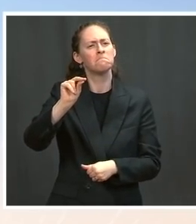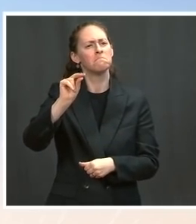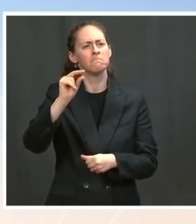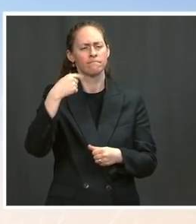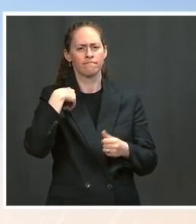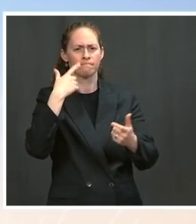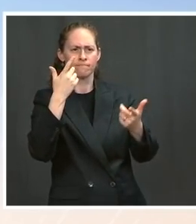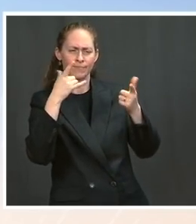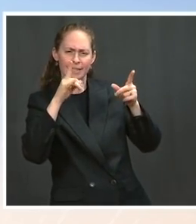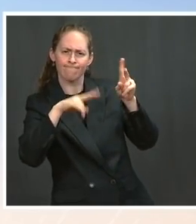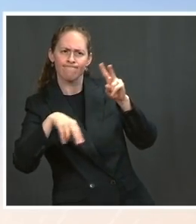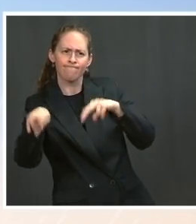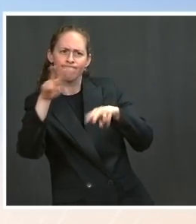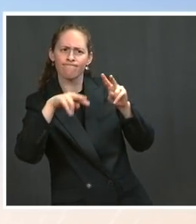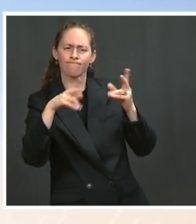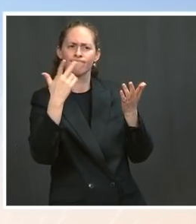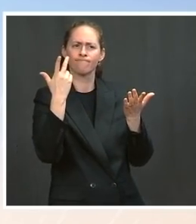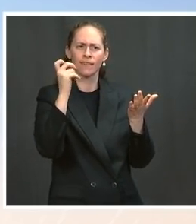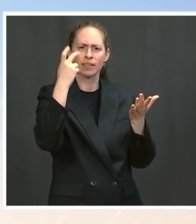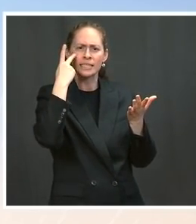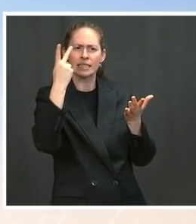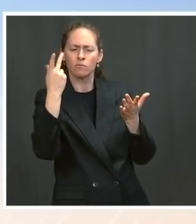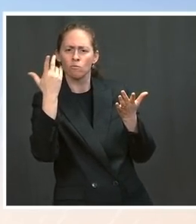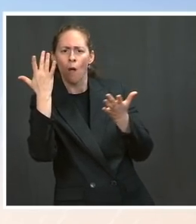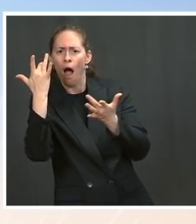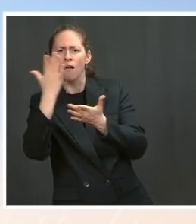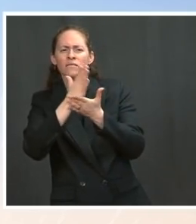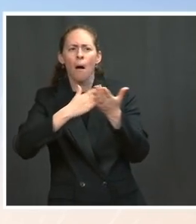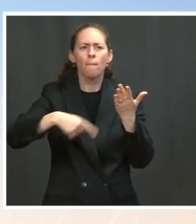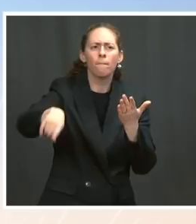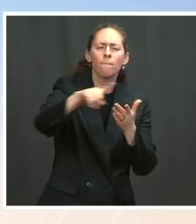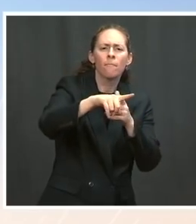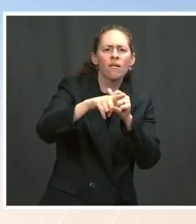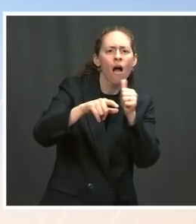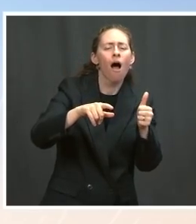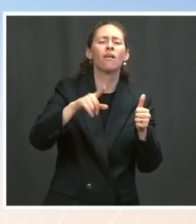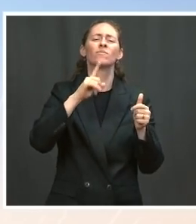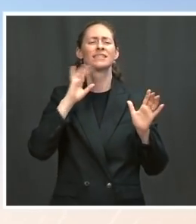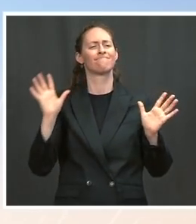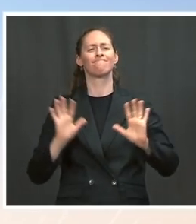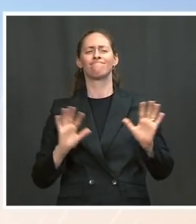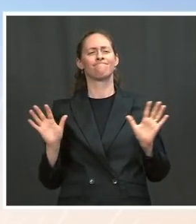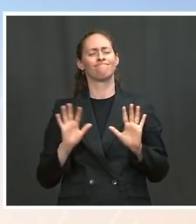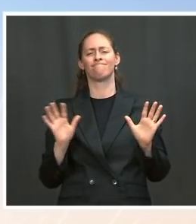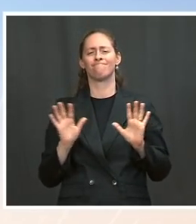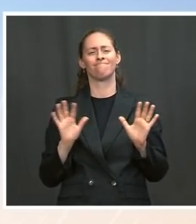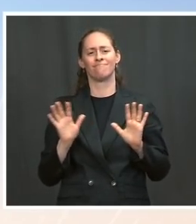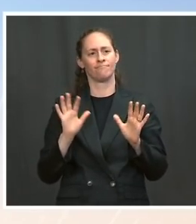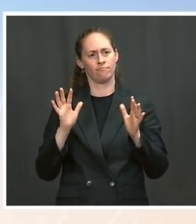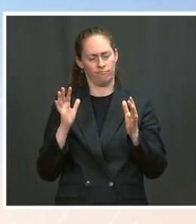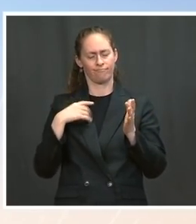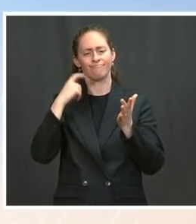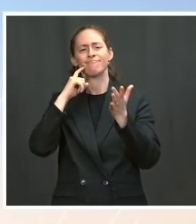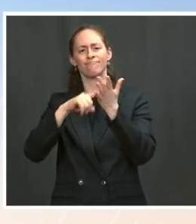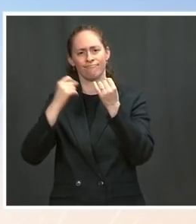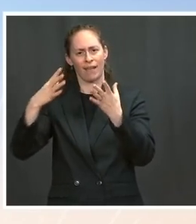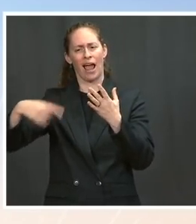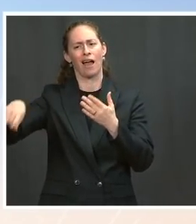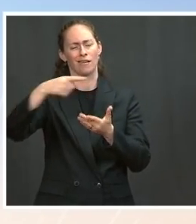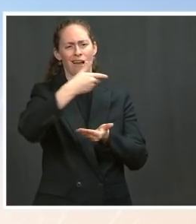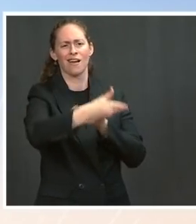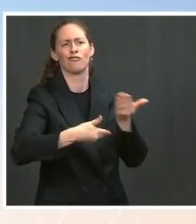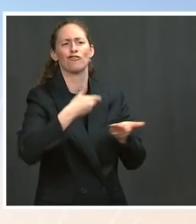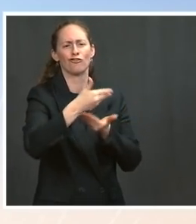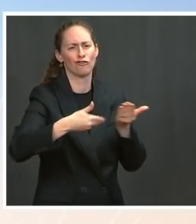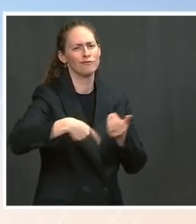UI is very high, you'd expect to see lower job-finding rates. And, in fact, what you see is the exact